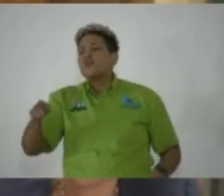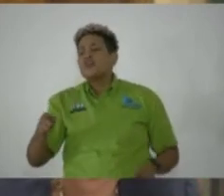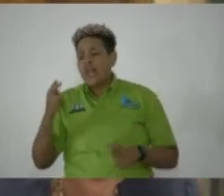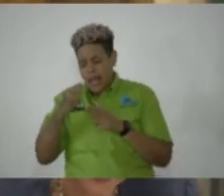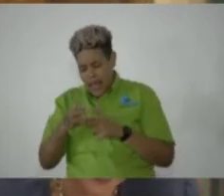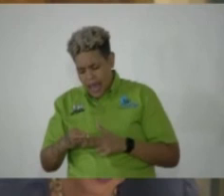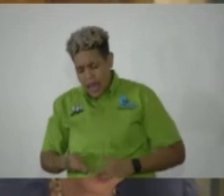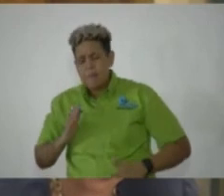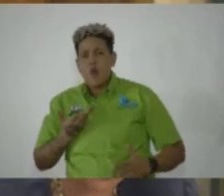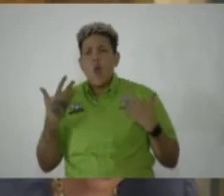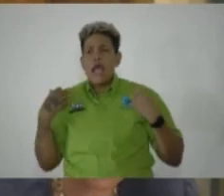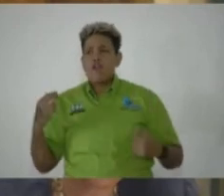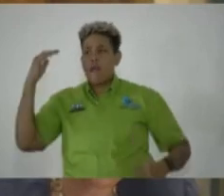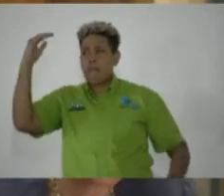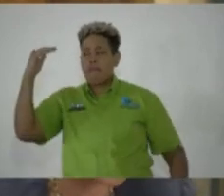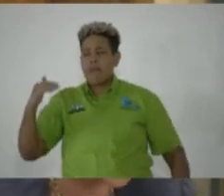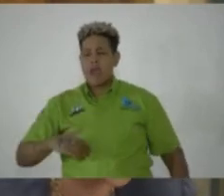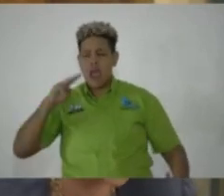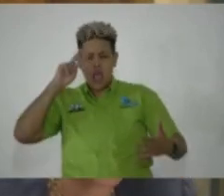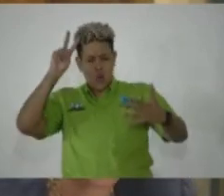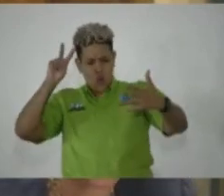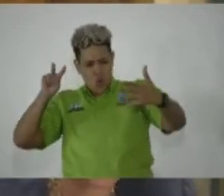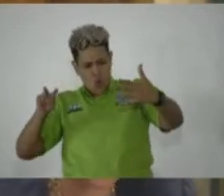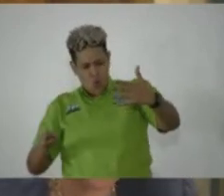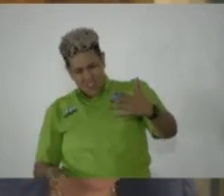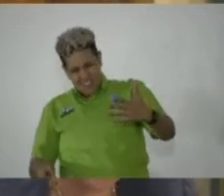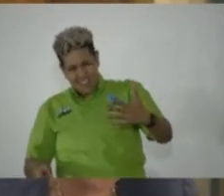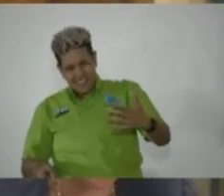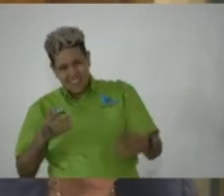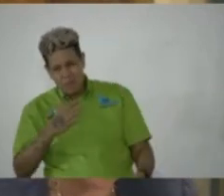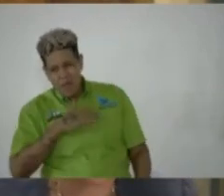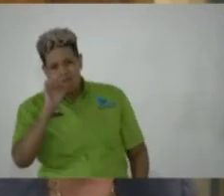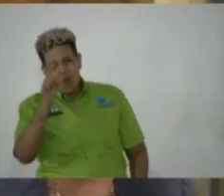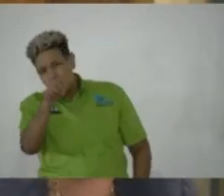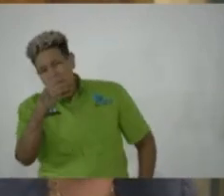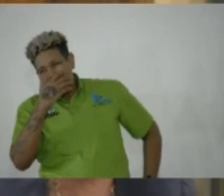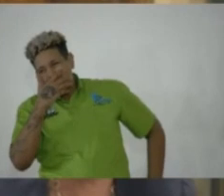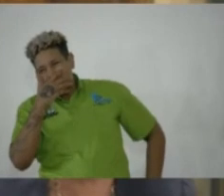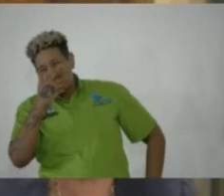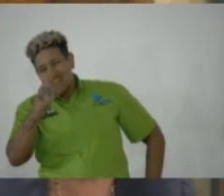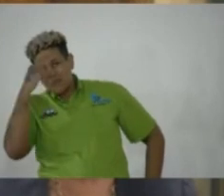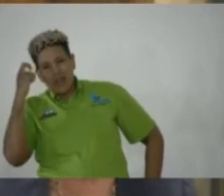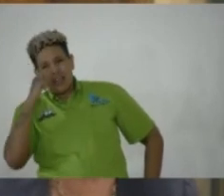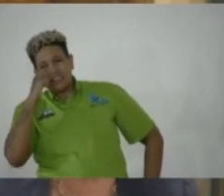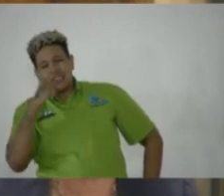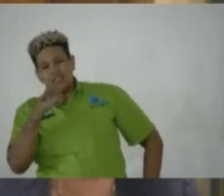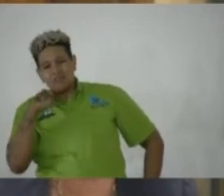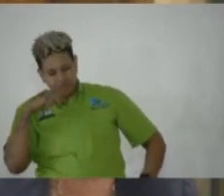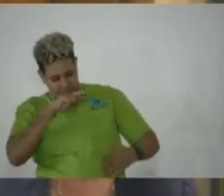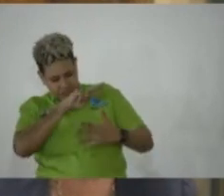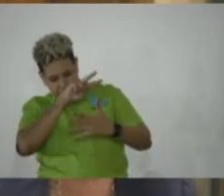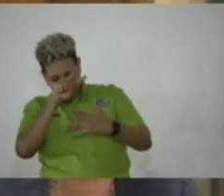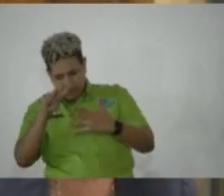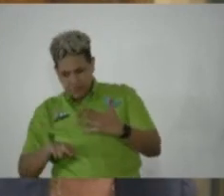our heroes, I looked at them, and because my first question was about the black skin, I looked at